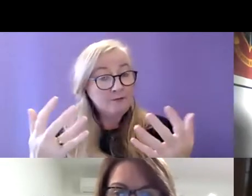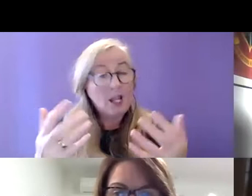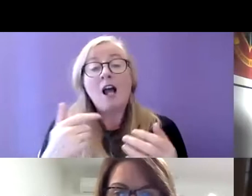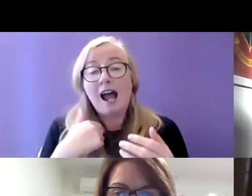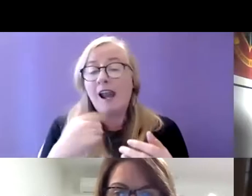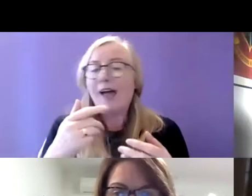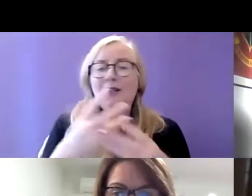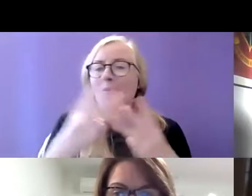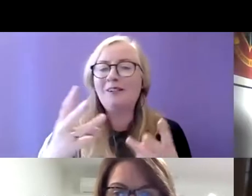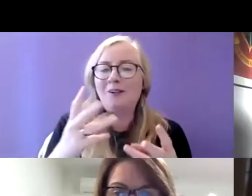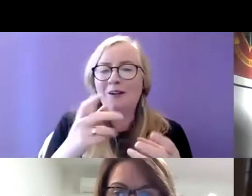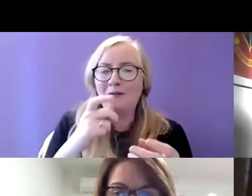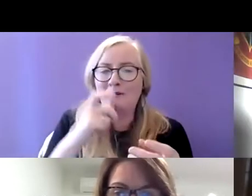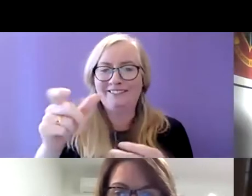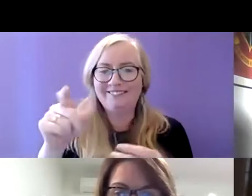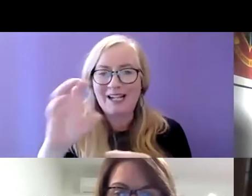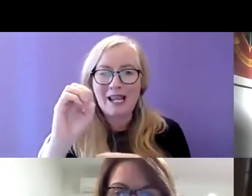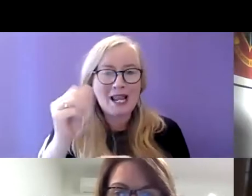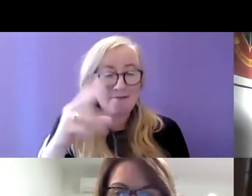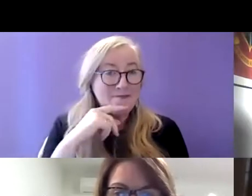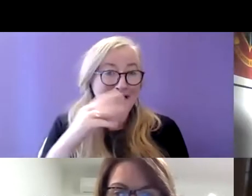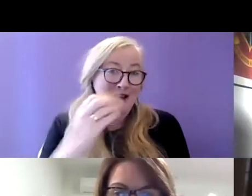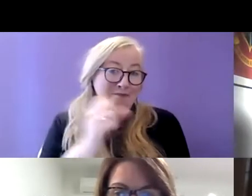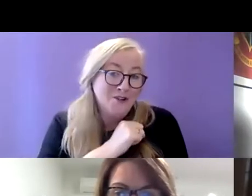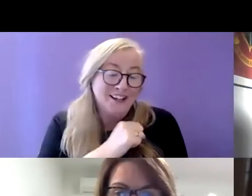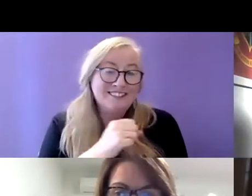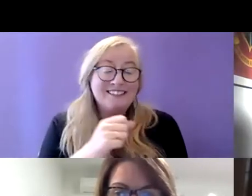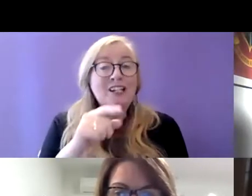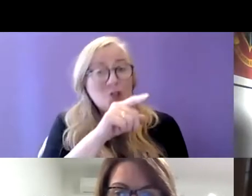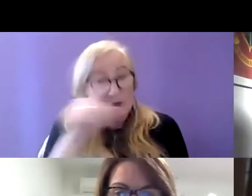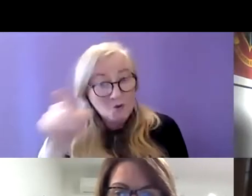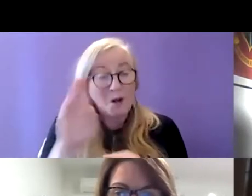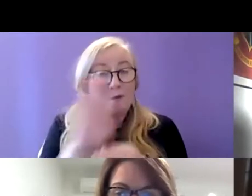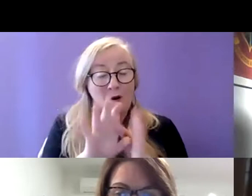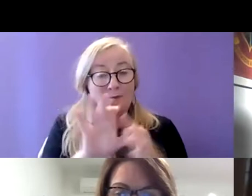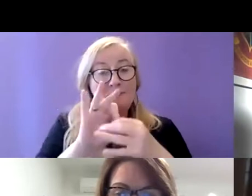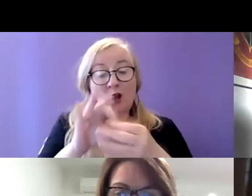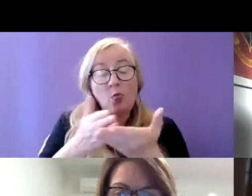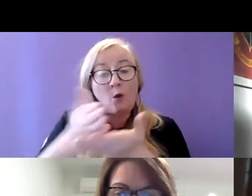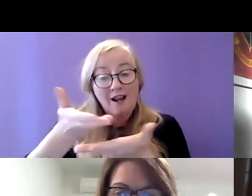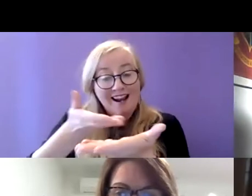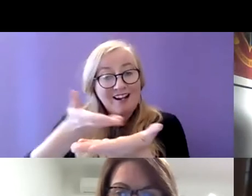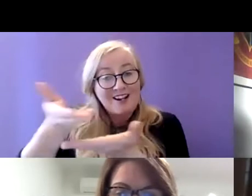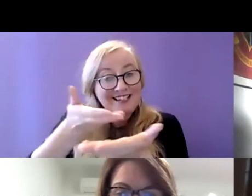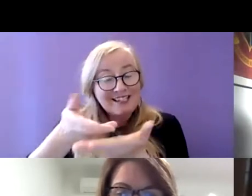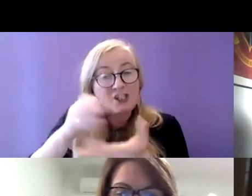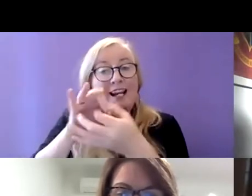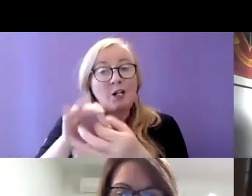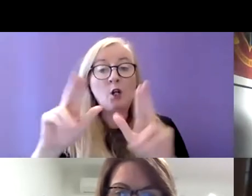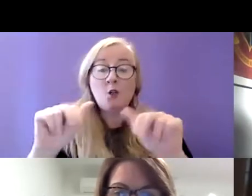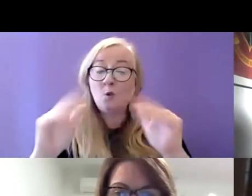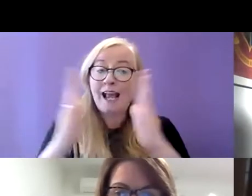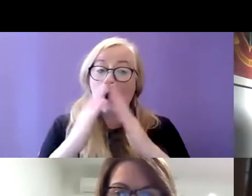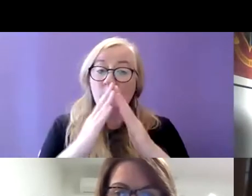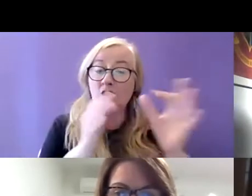putting words his mouth now but I'm sure he'd love everybody to get engaged in that consultation on the new housing strategy for persons